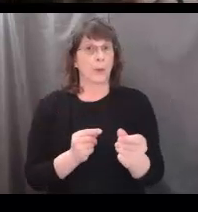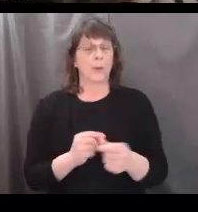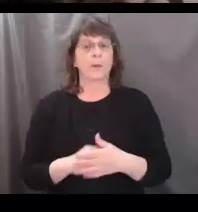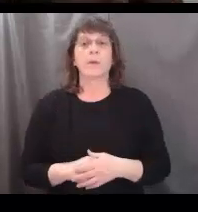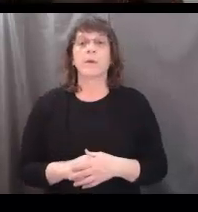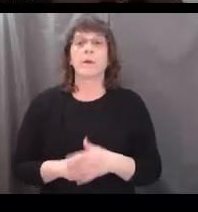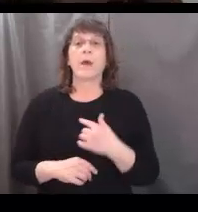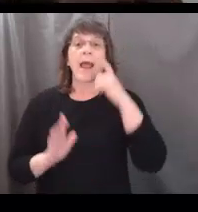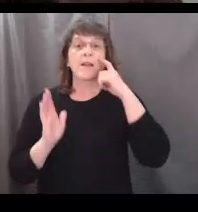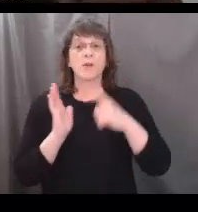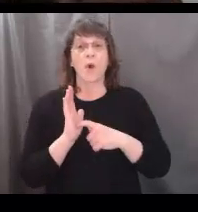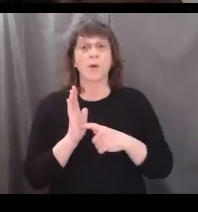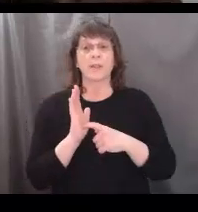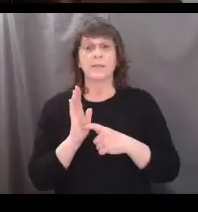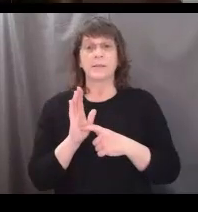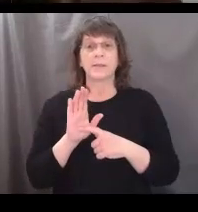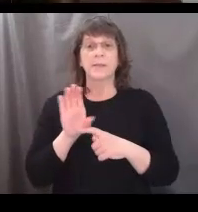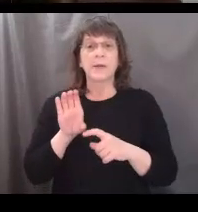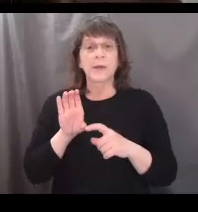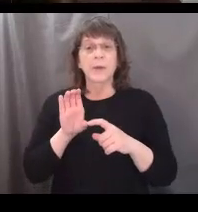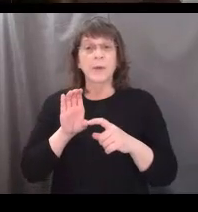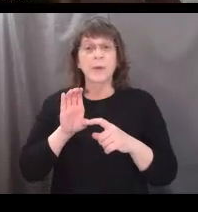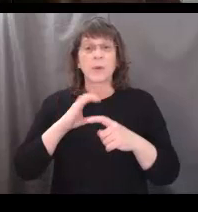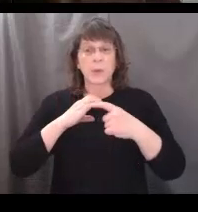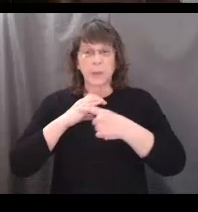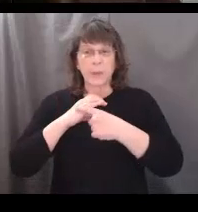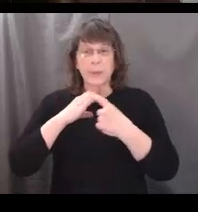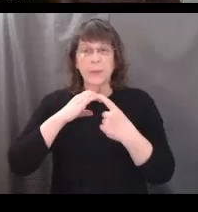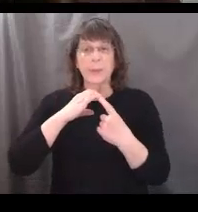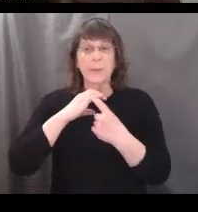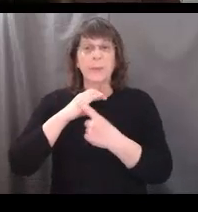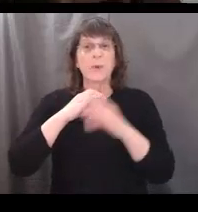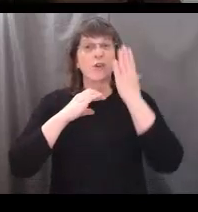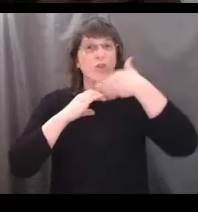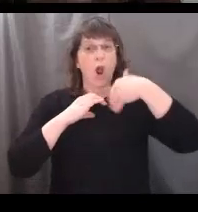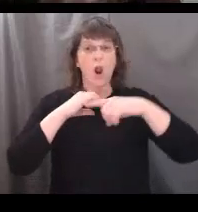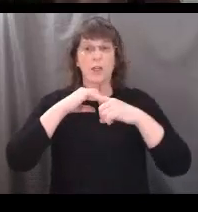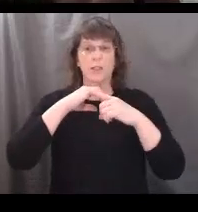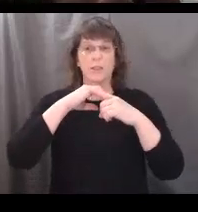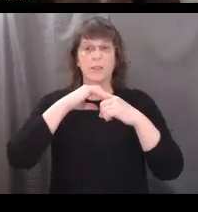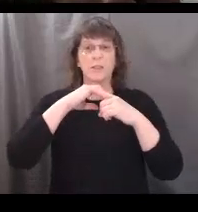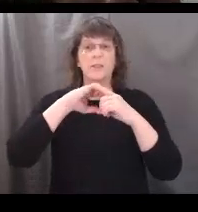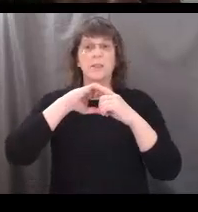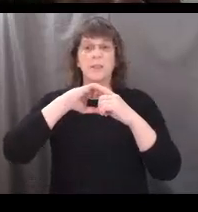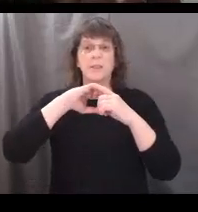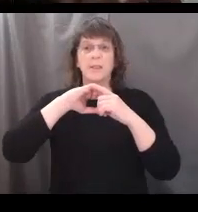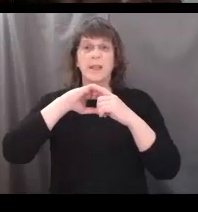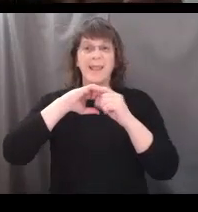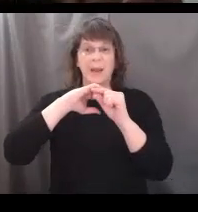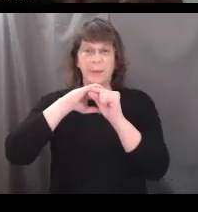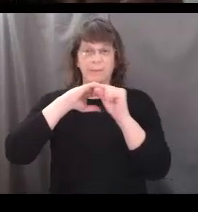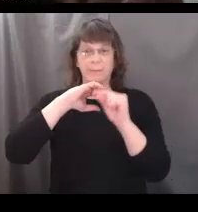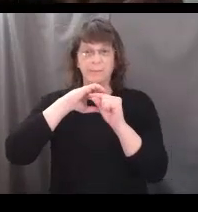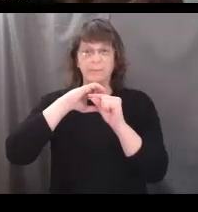notice that there is a dark band on the outside. And I notice that there is a light band